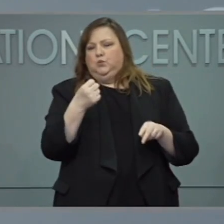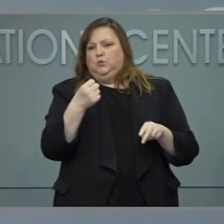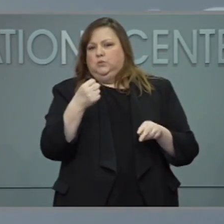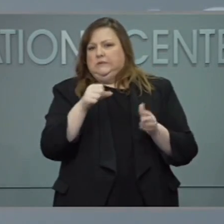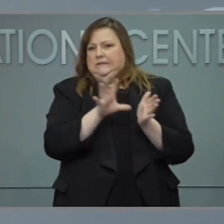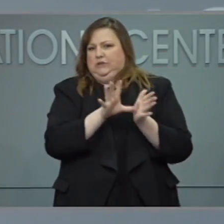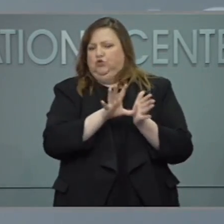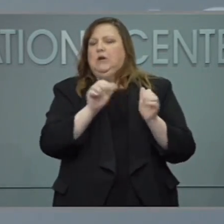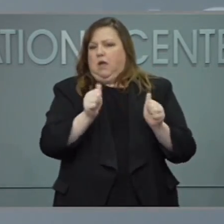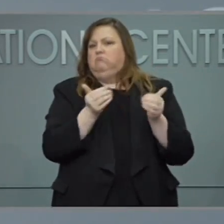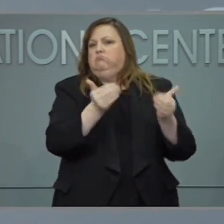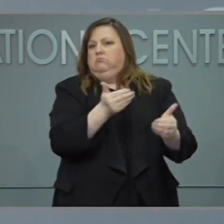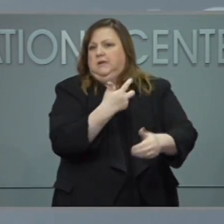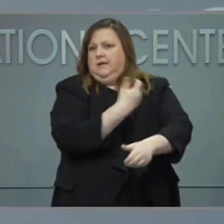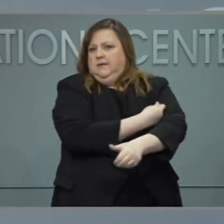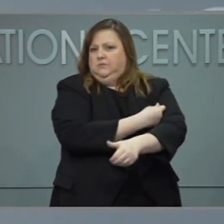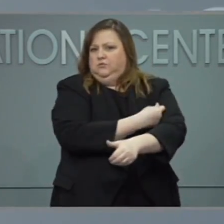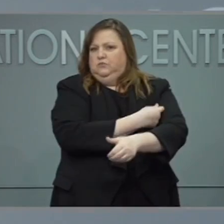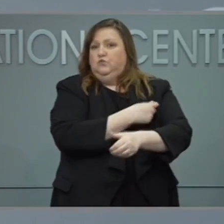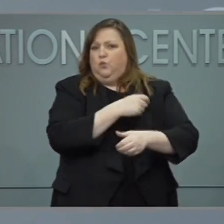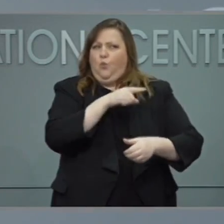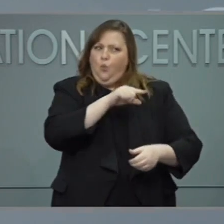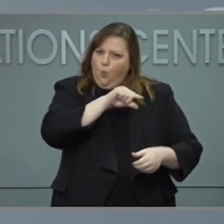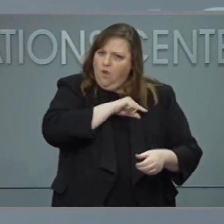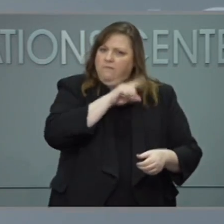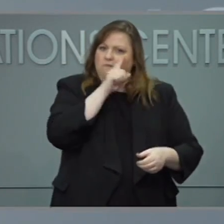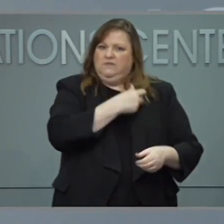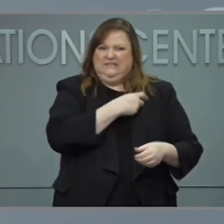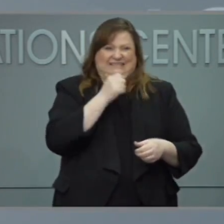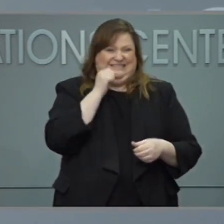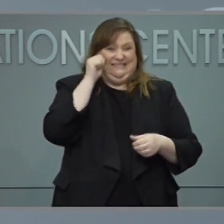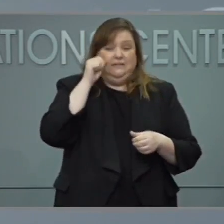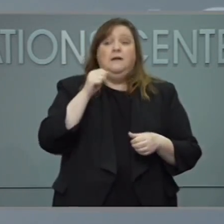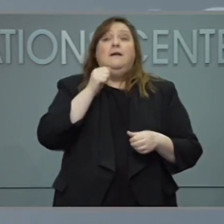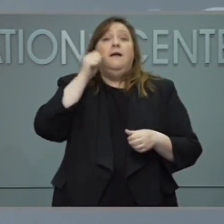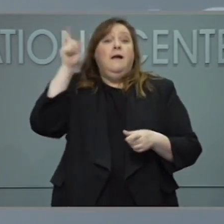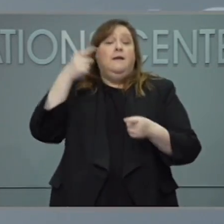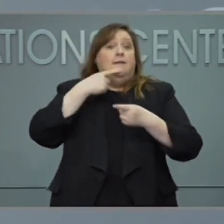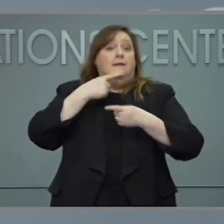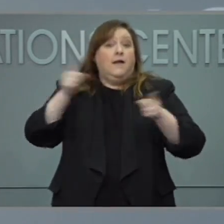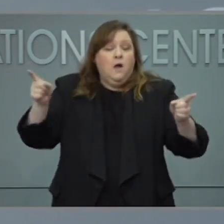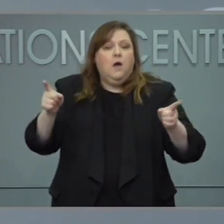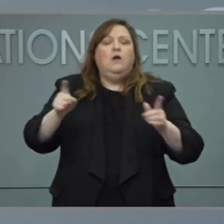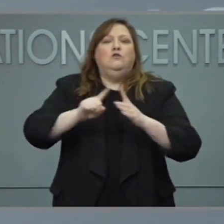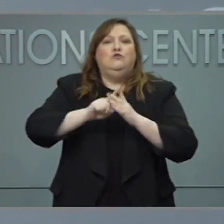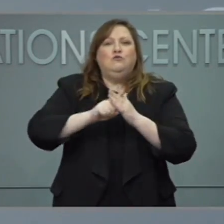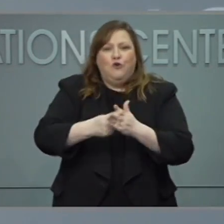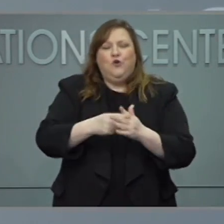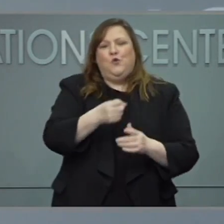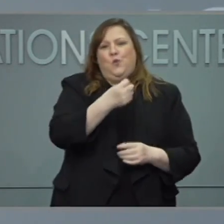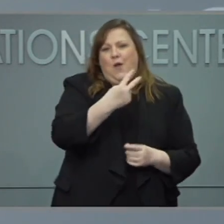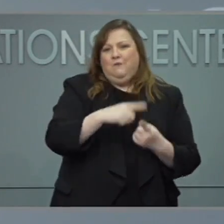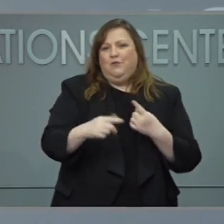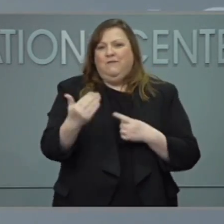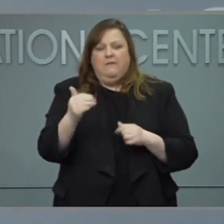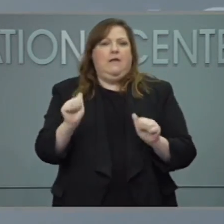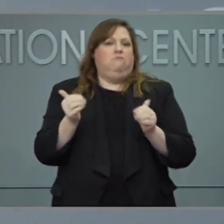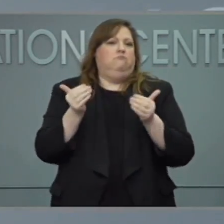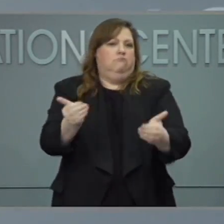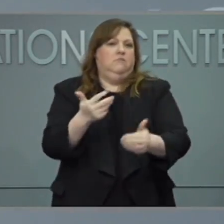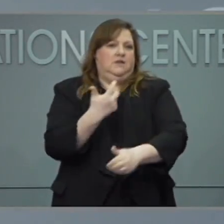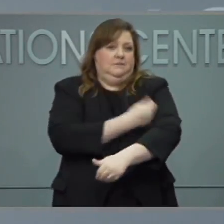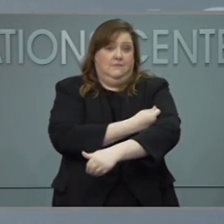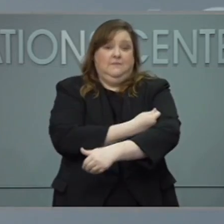eligible to get that vaccination. Just starting yesterday, our 12 to 15 year olds are now eligible.